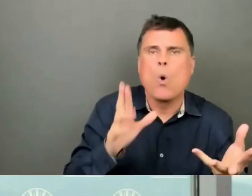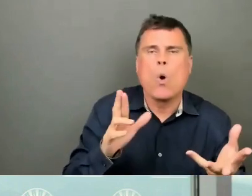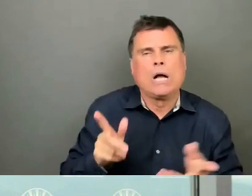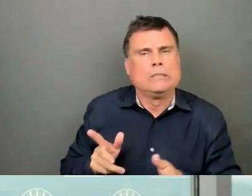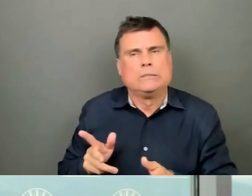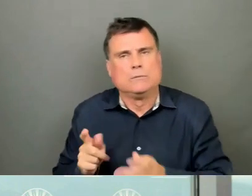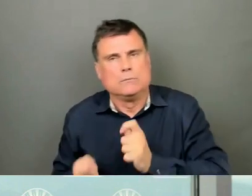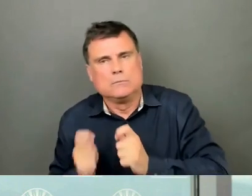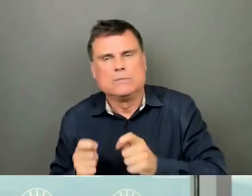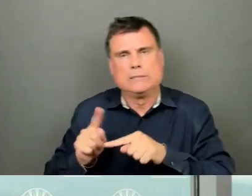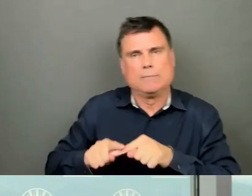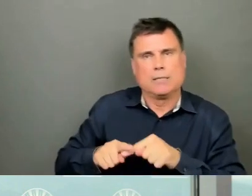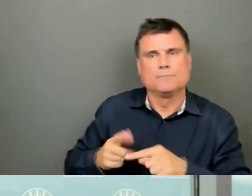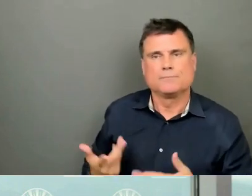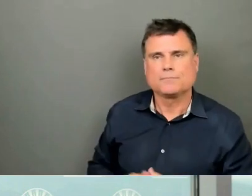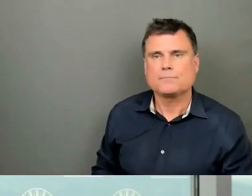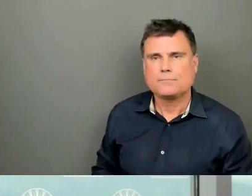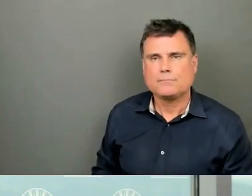And Graham, did you have a follow-up?